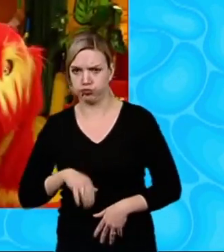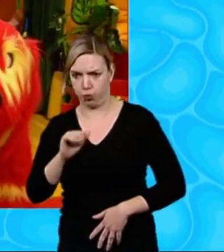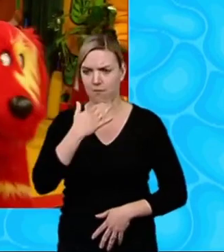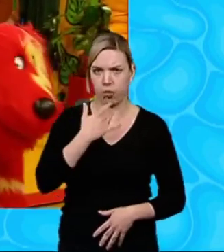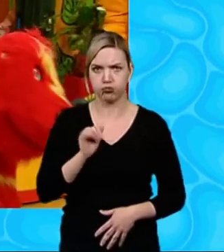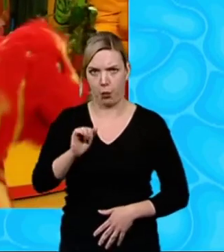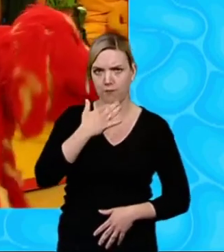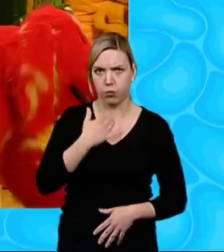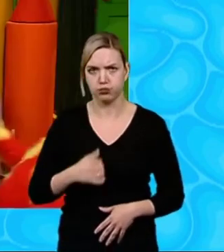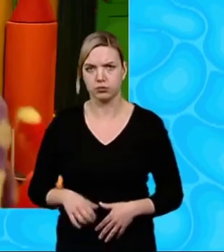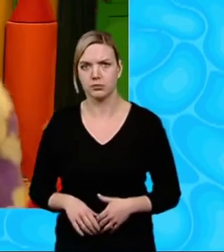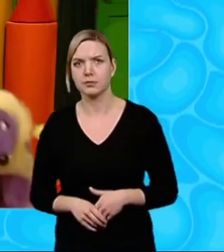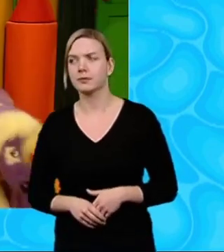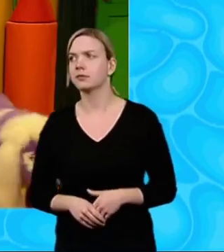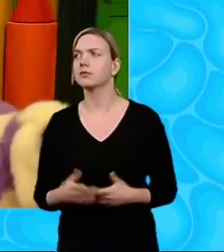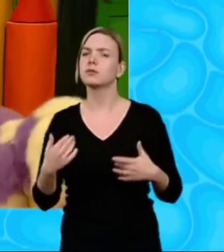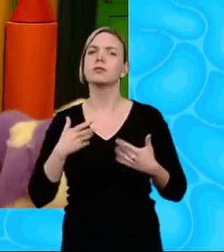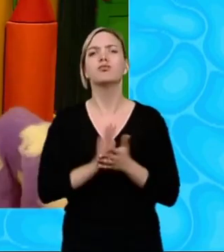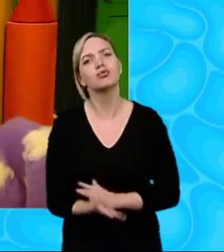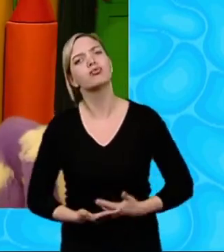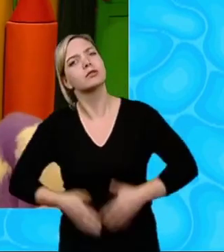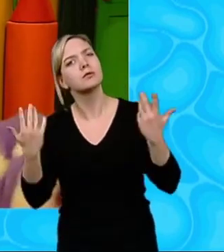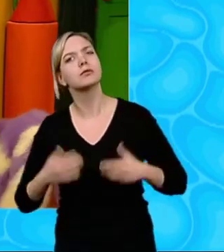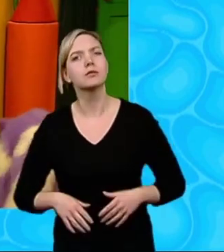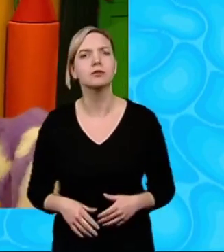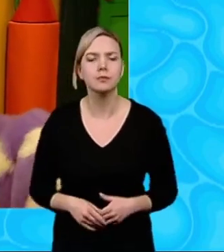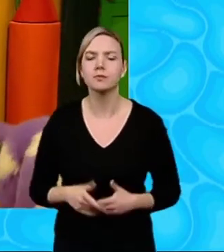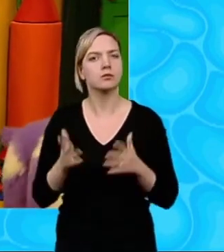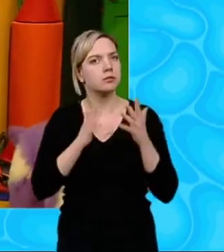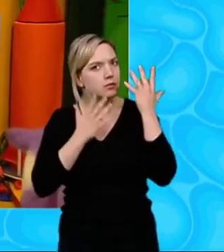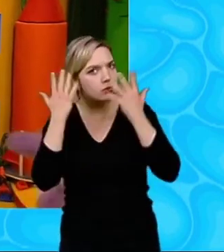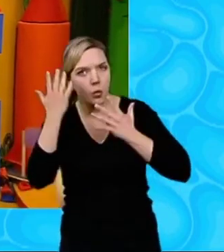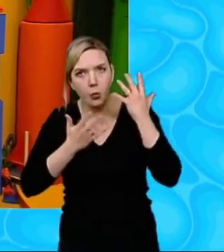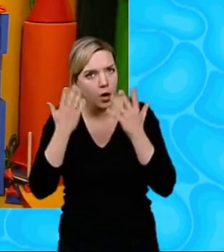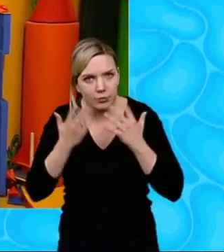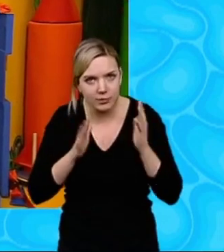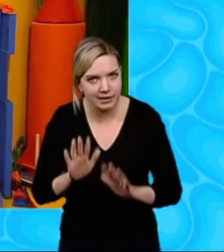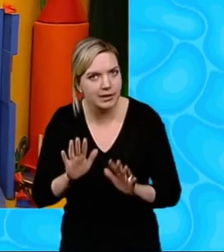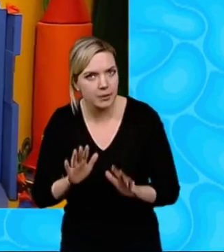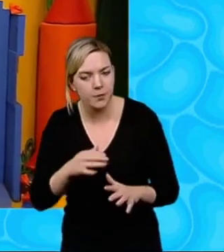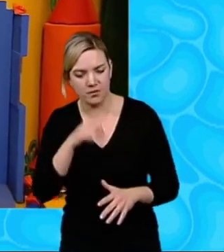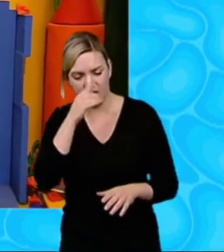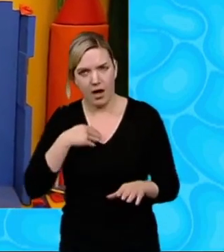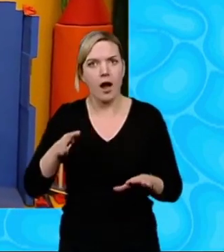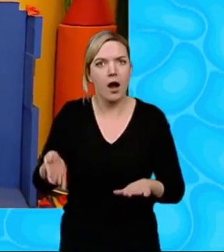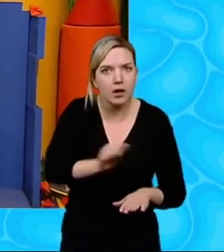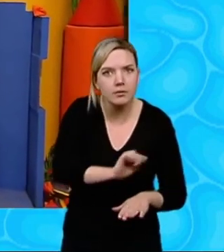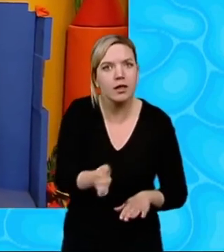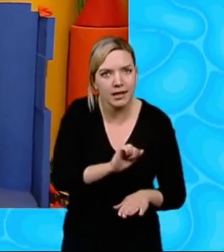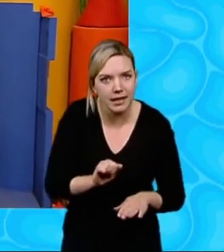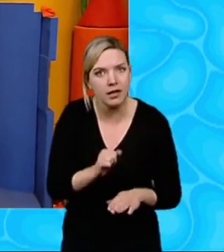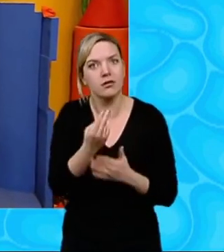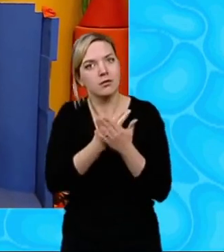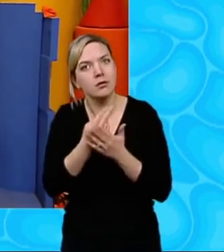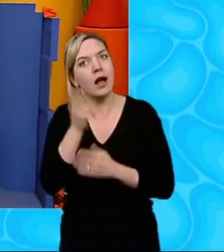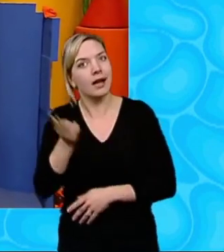It was my fault But I can't all row him now, Max Never mind, Fizz We can do another one Let's just mop this up And we can start with a new piece of